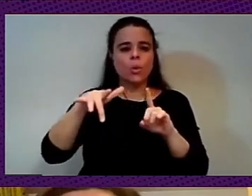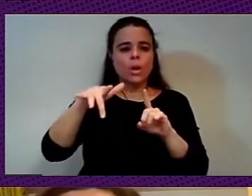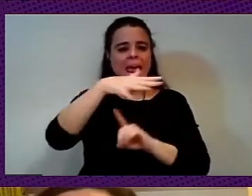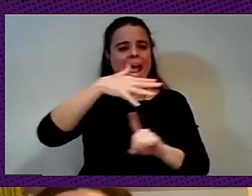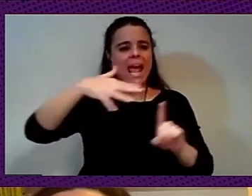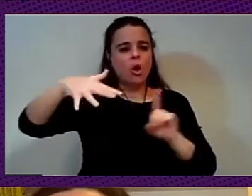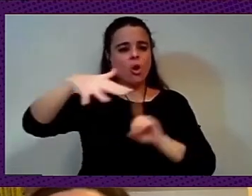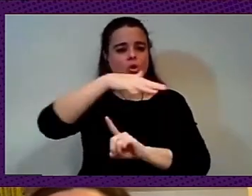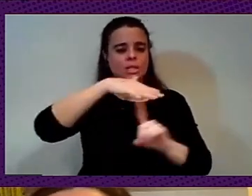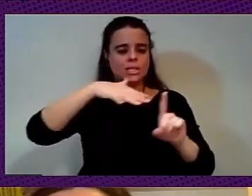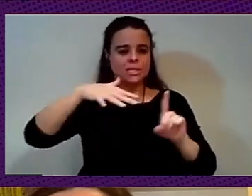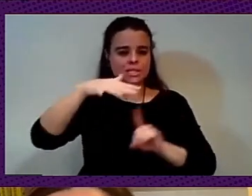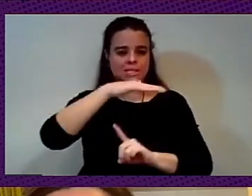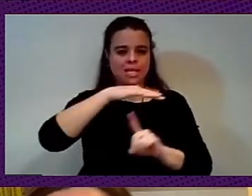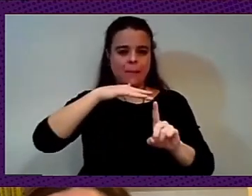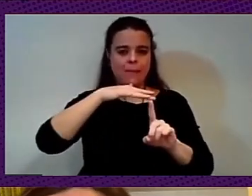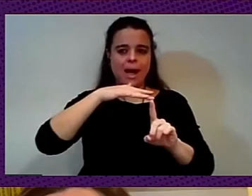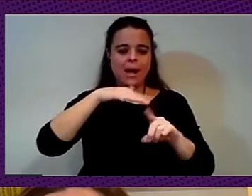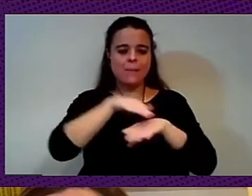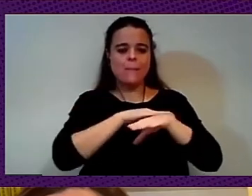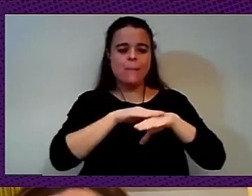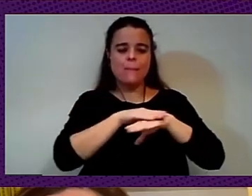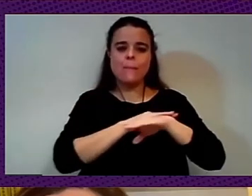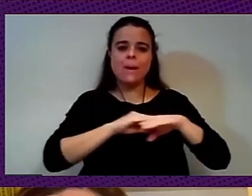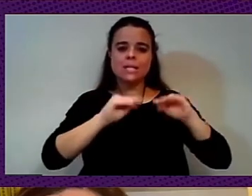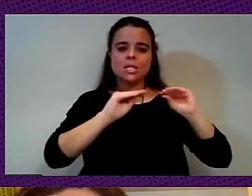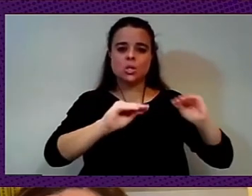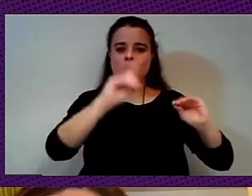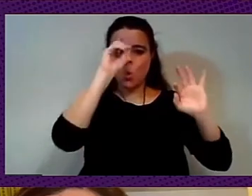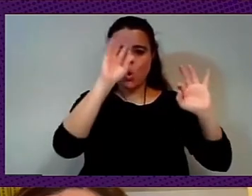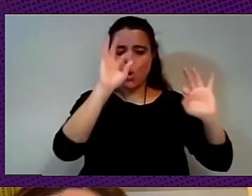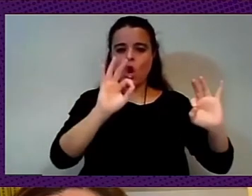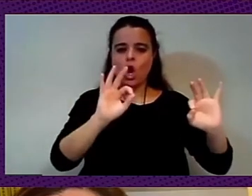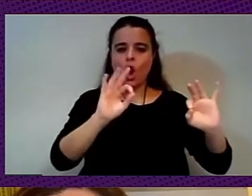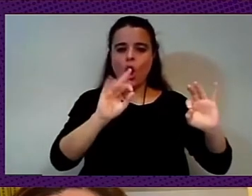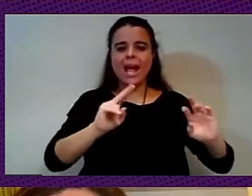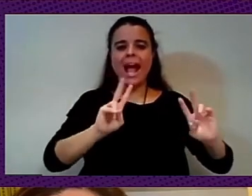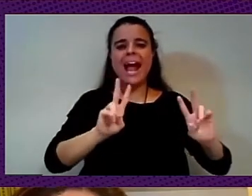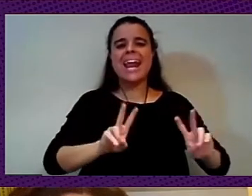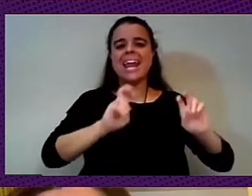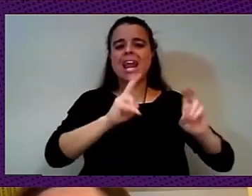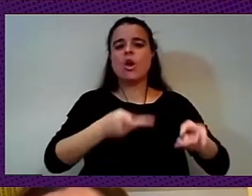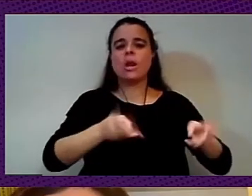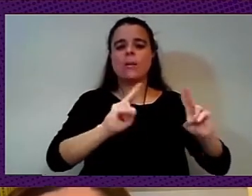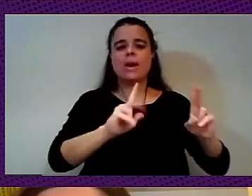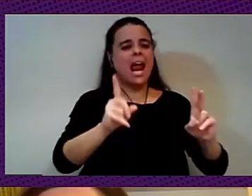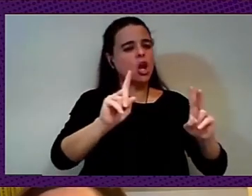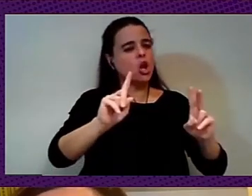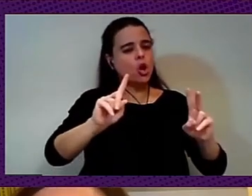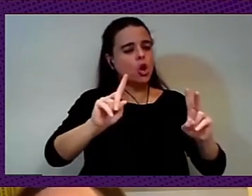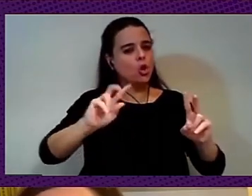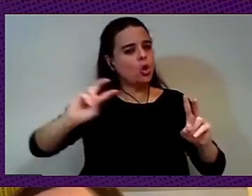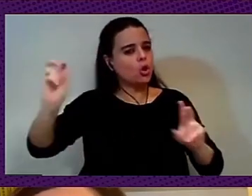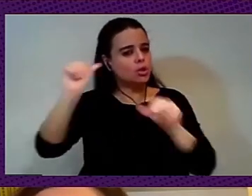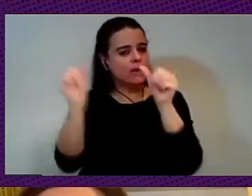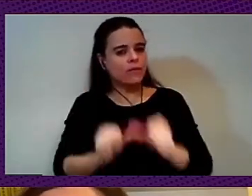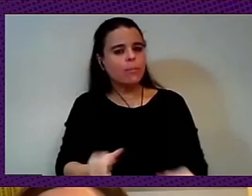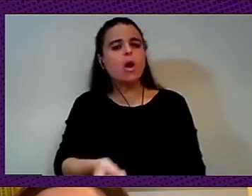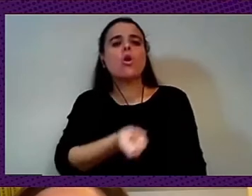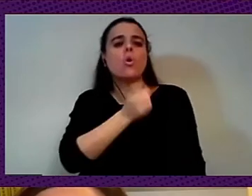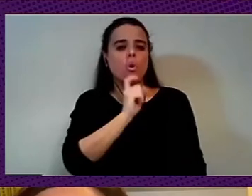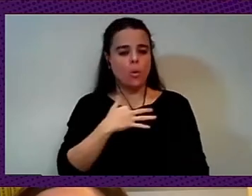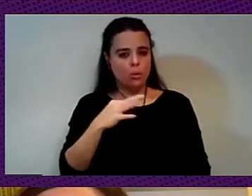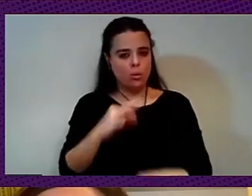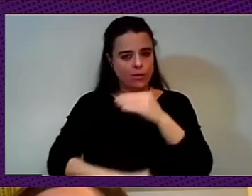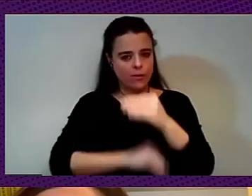another kind of approach, where these businesses can take advantage of this data. They can pay a minimum quota